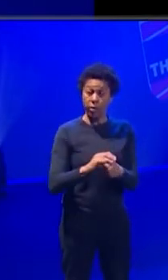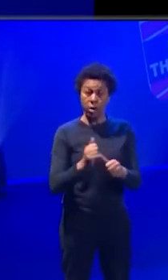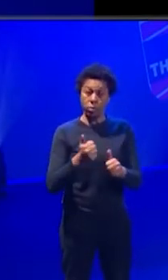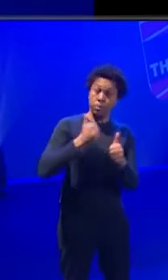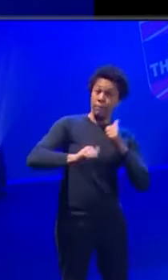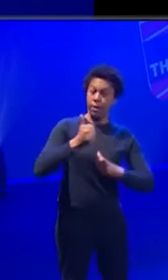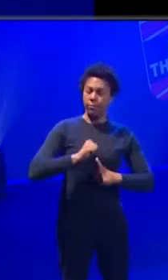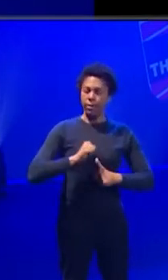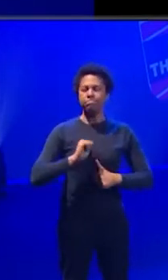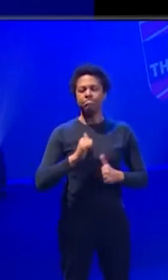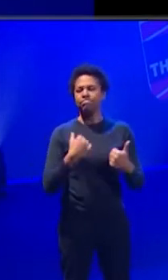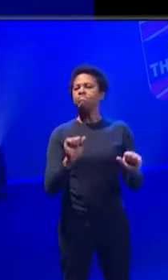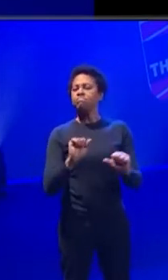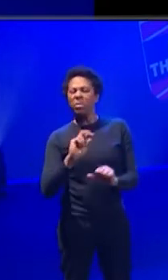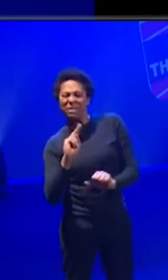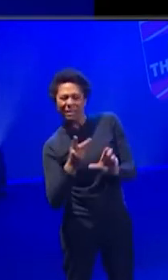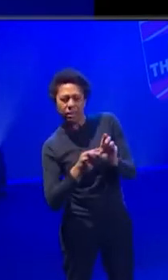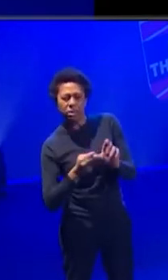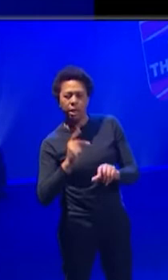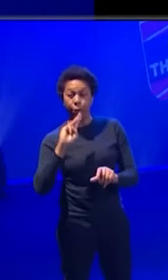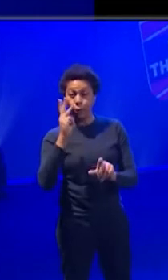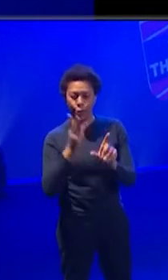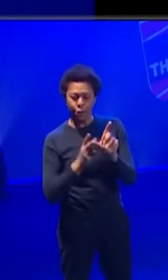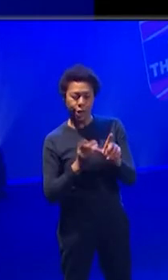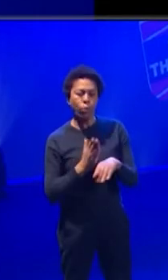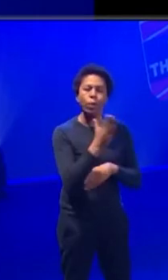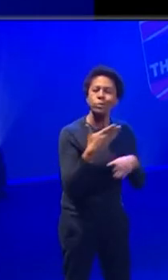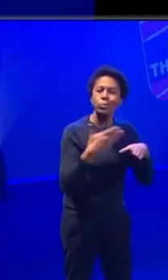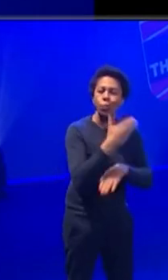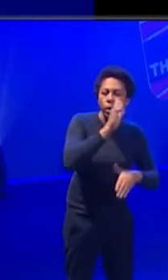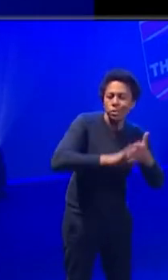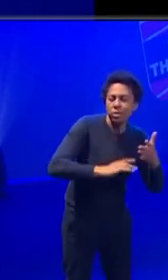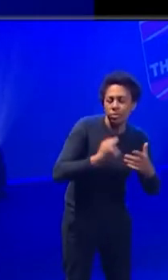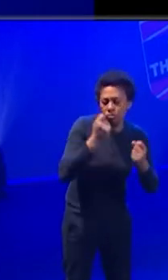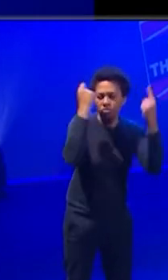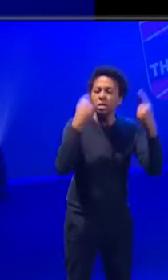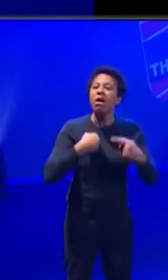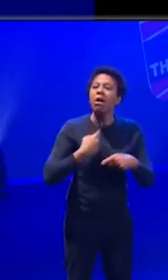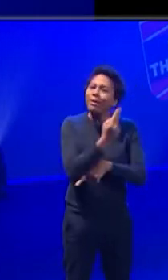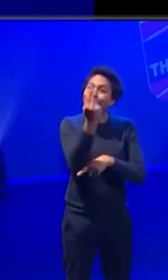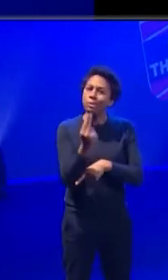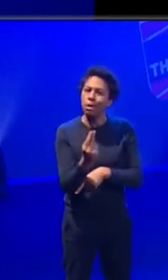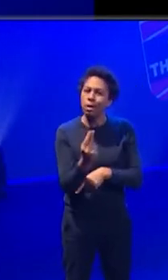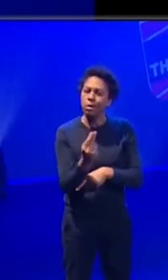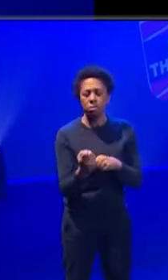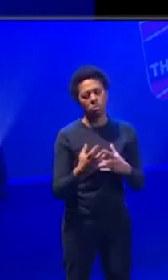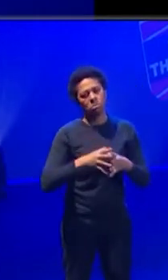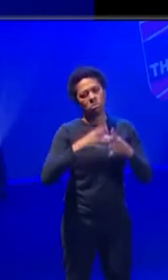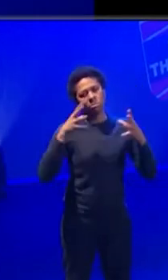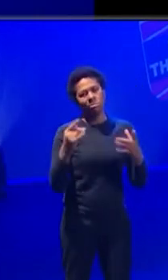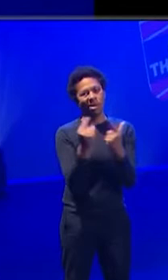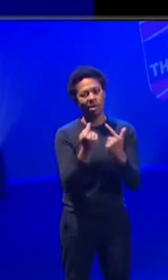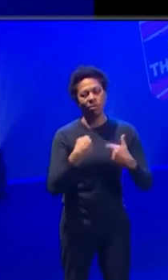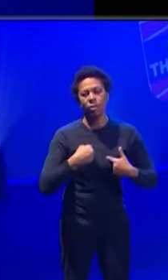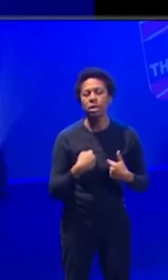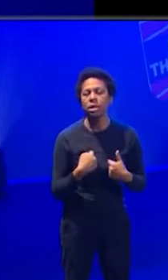third year where we went on placements and I decided that design was a real thing for me. I loved working in